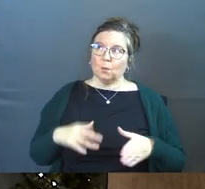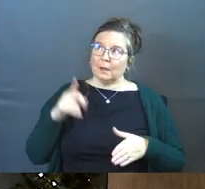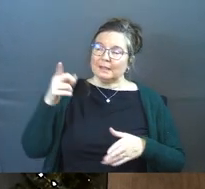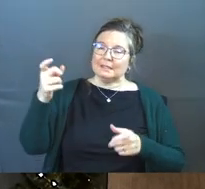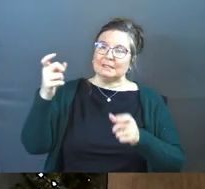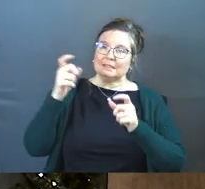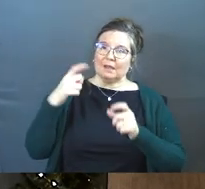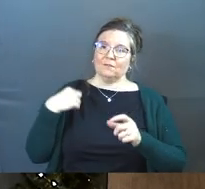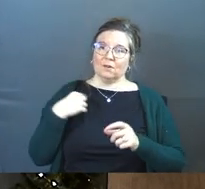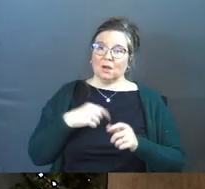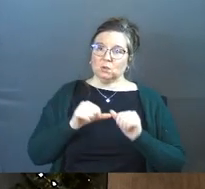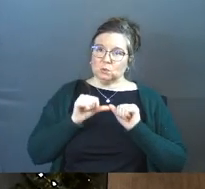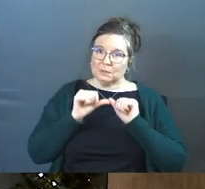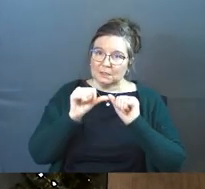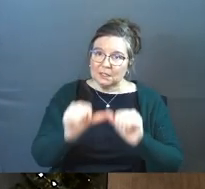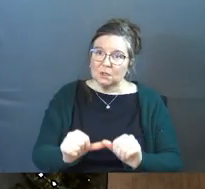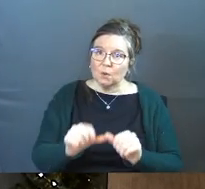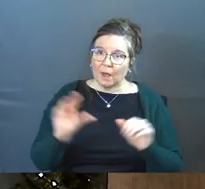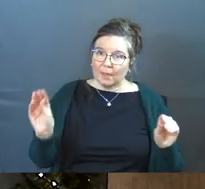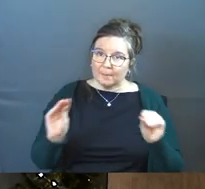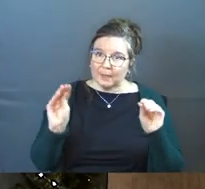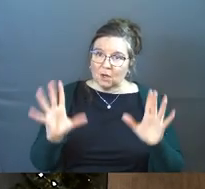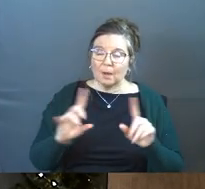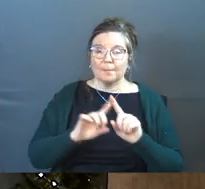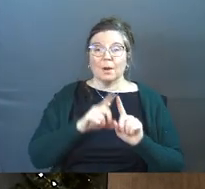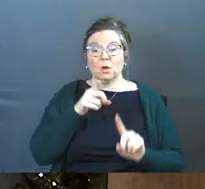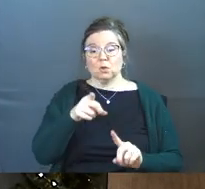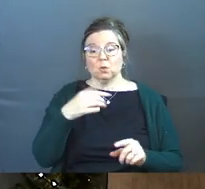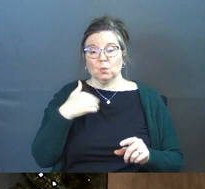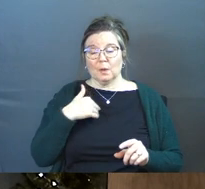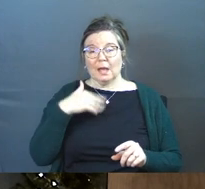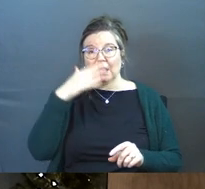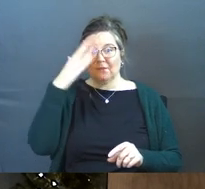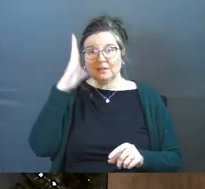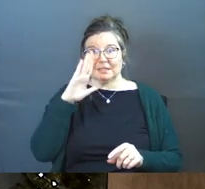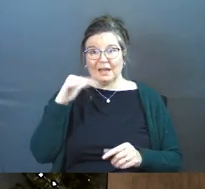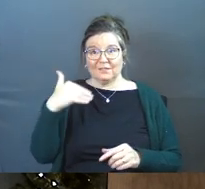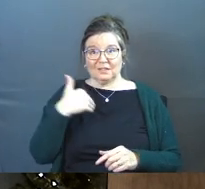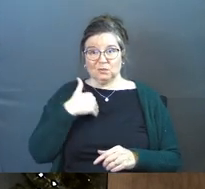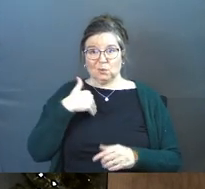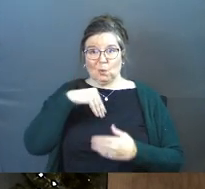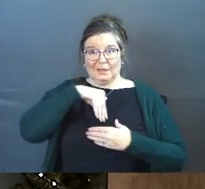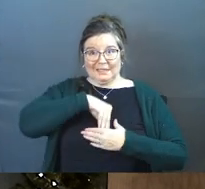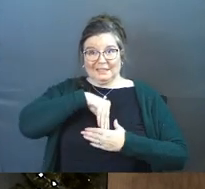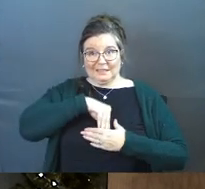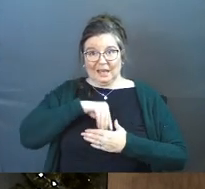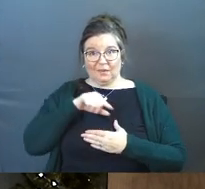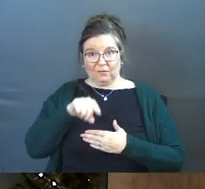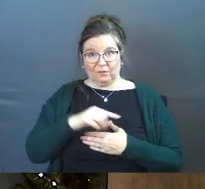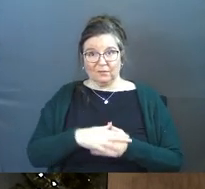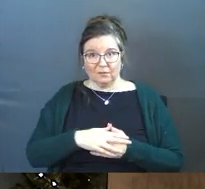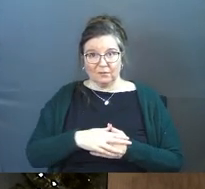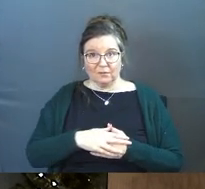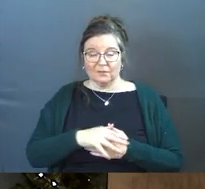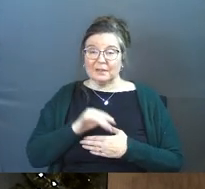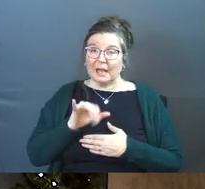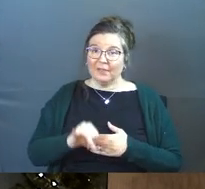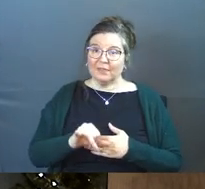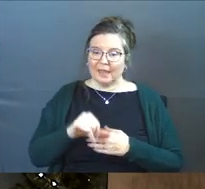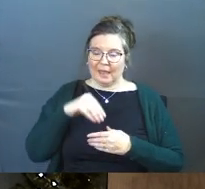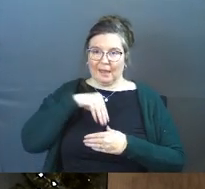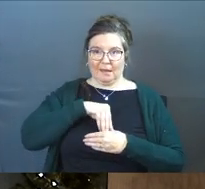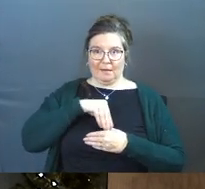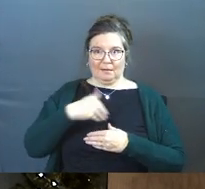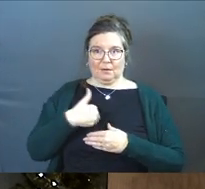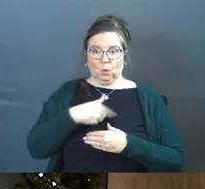that He's given for us to continue on that miracle. But you have a divine soul inside of you. And that is who